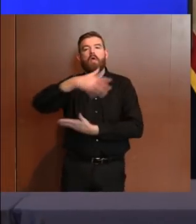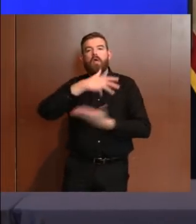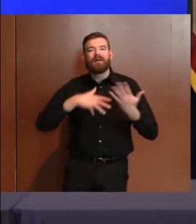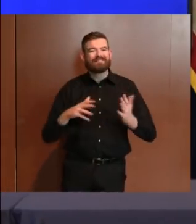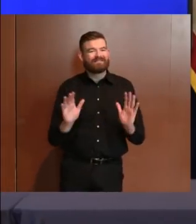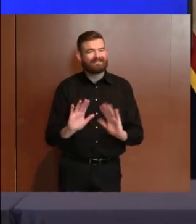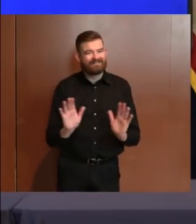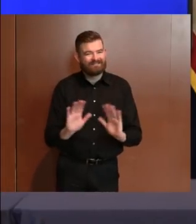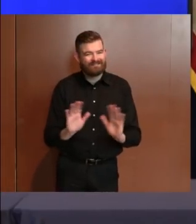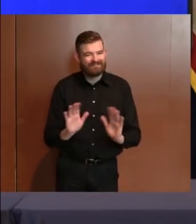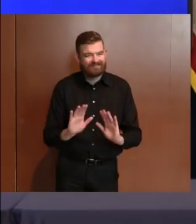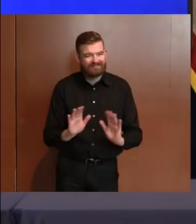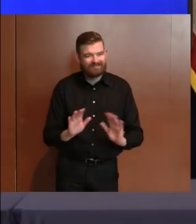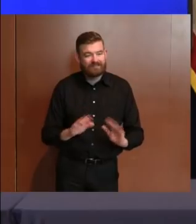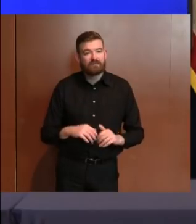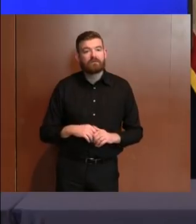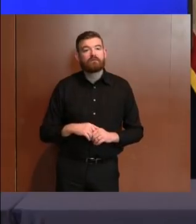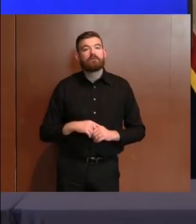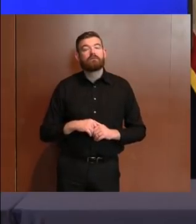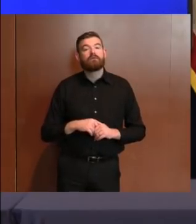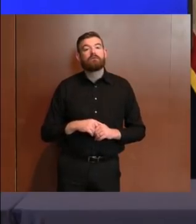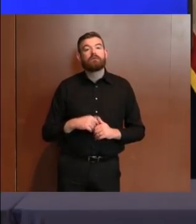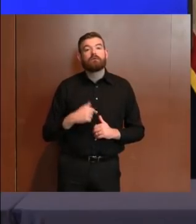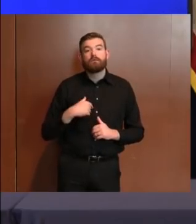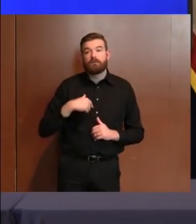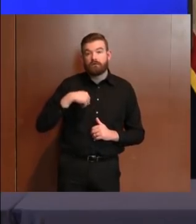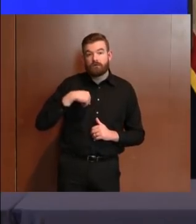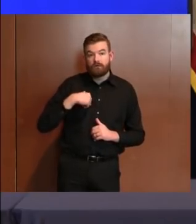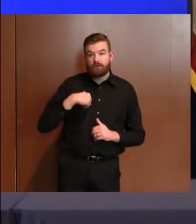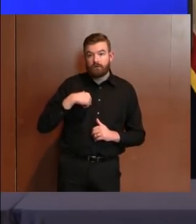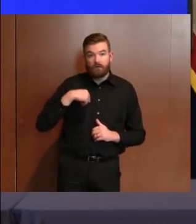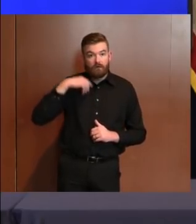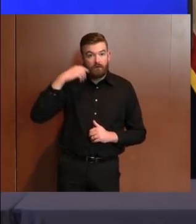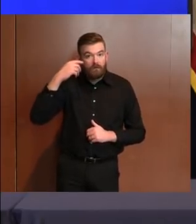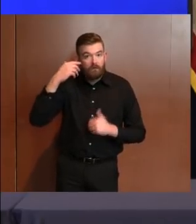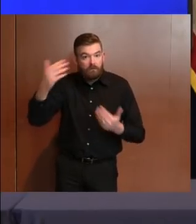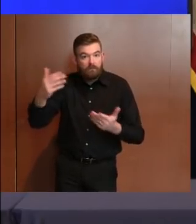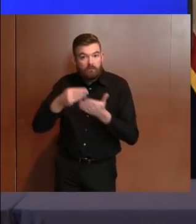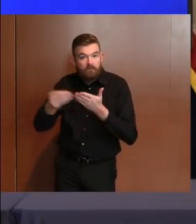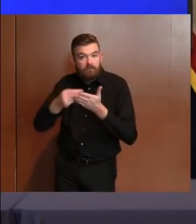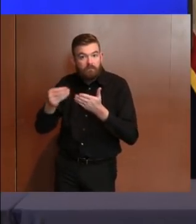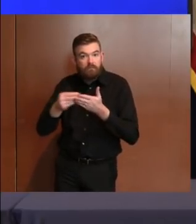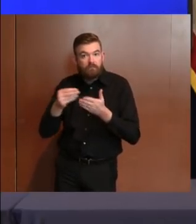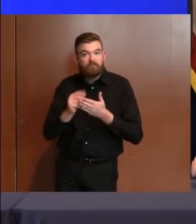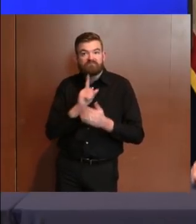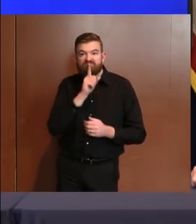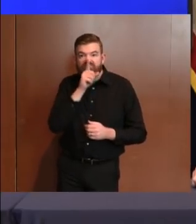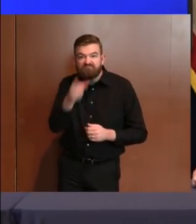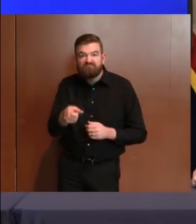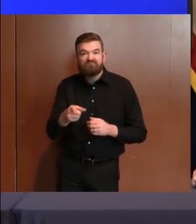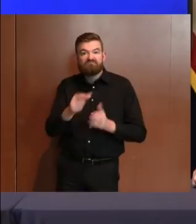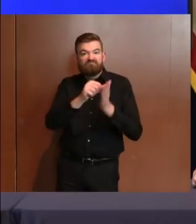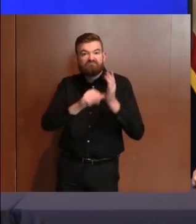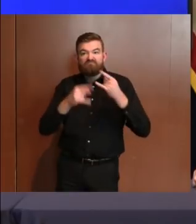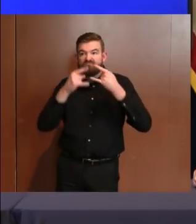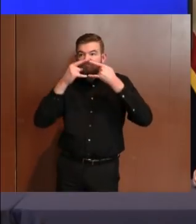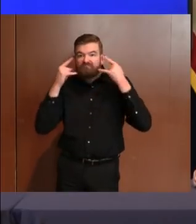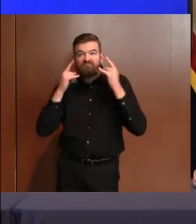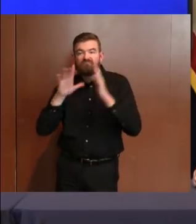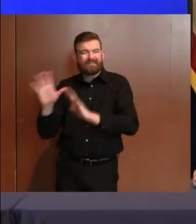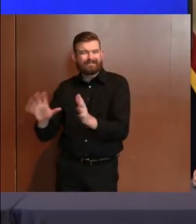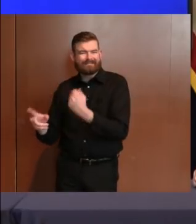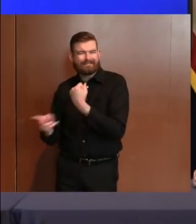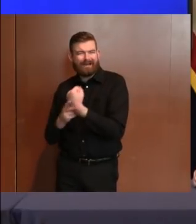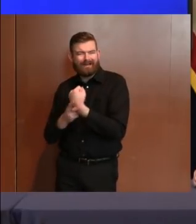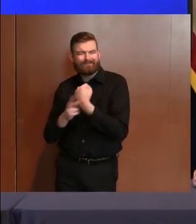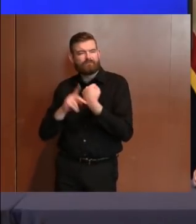workers, first responders and by the way, they don't even have enough, never mind expanding it out to the other categories of folks that we